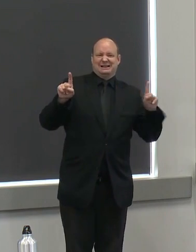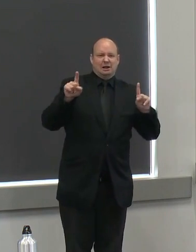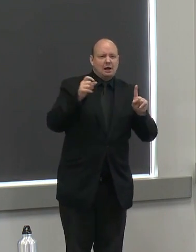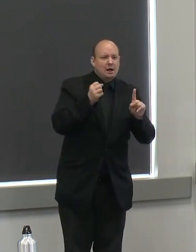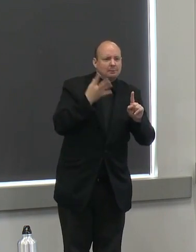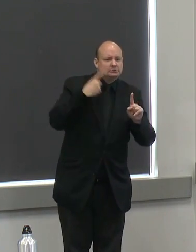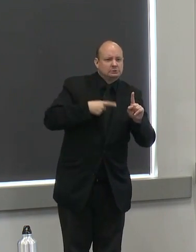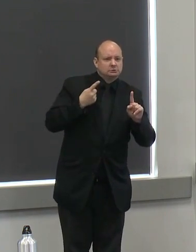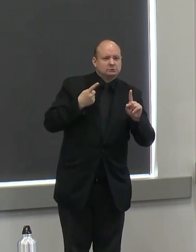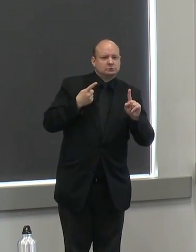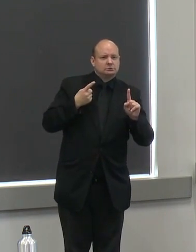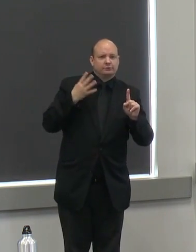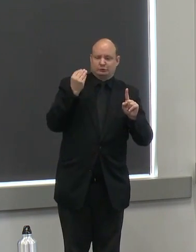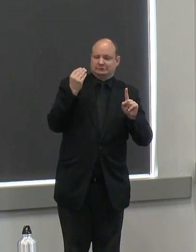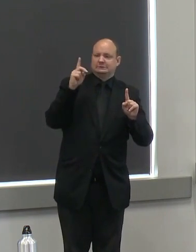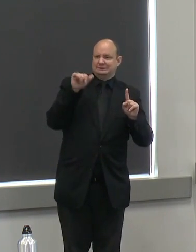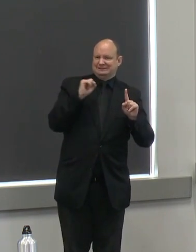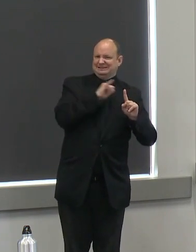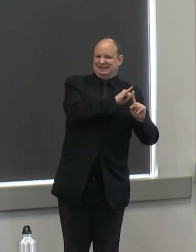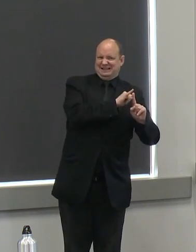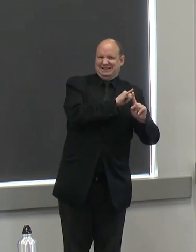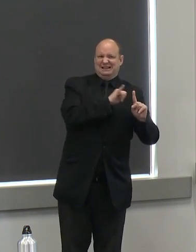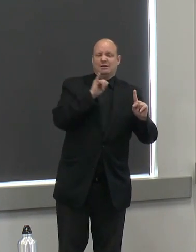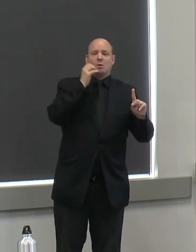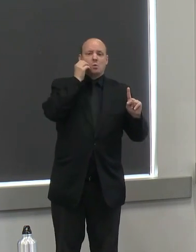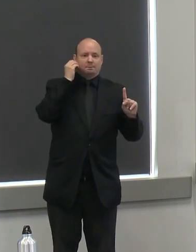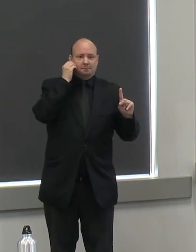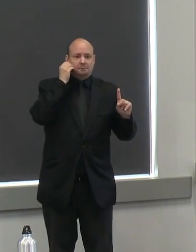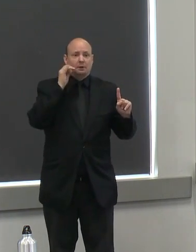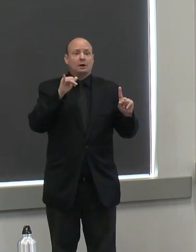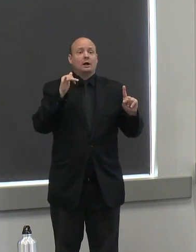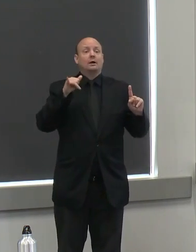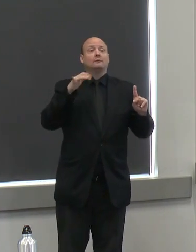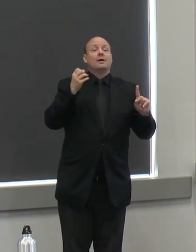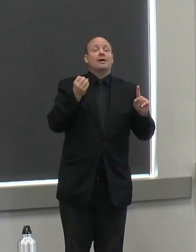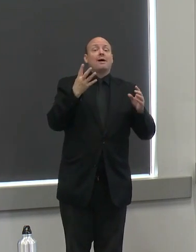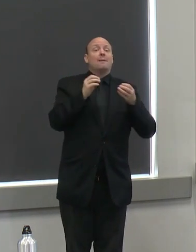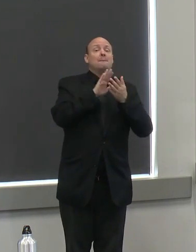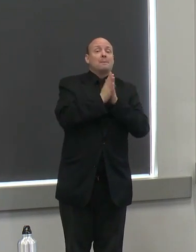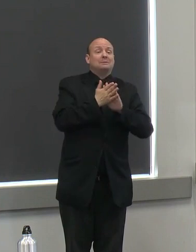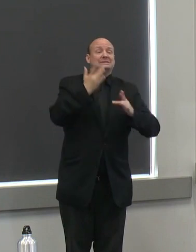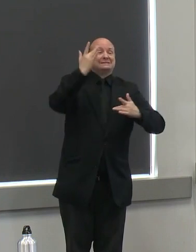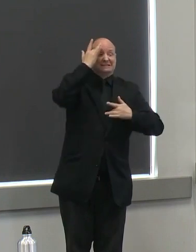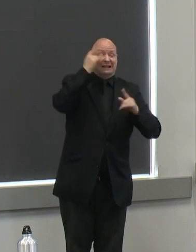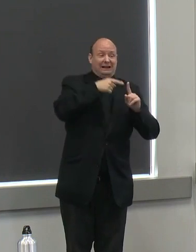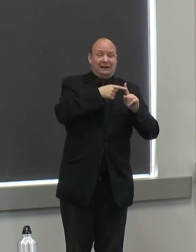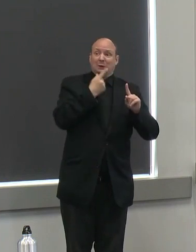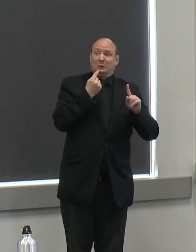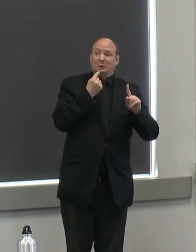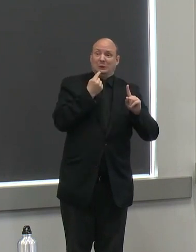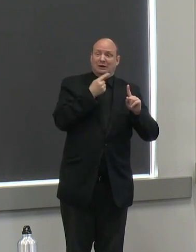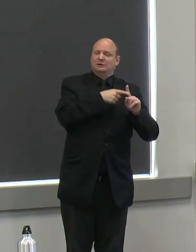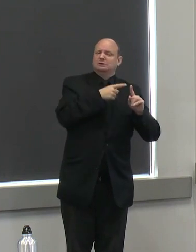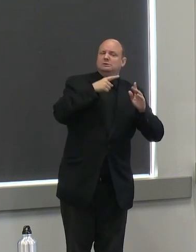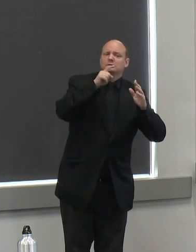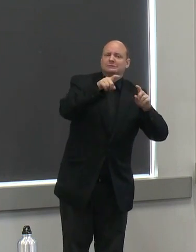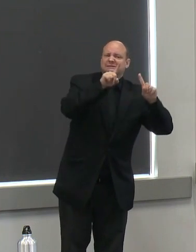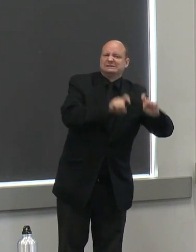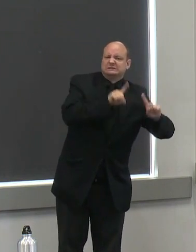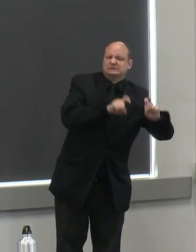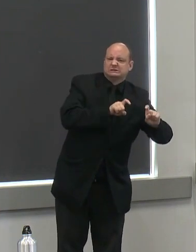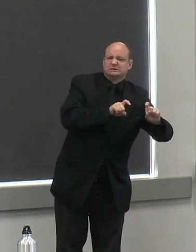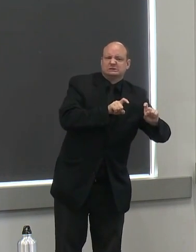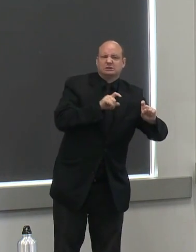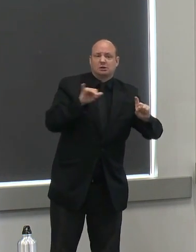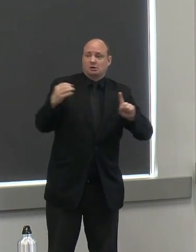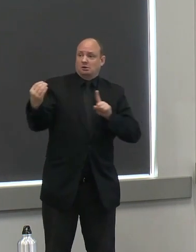so we can determine if we need to do additional contact tracing but for those who are asymptomatic we're asking them to stay home so that even if they